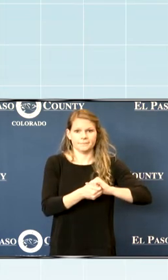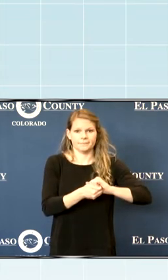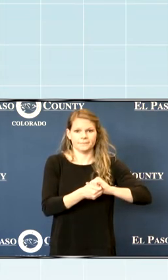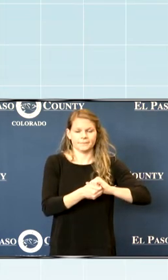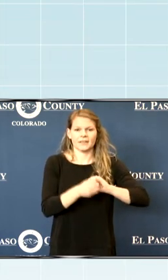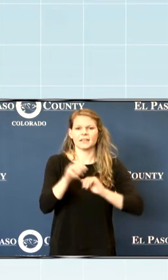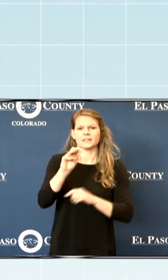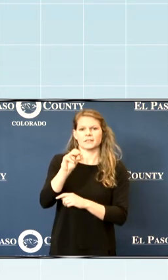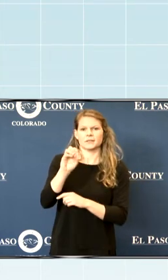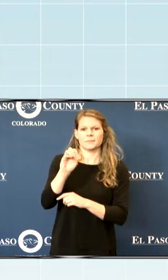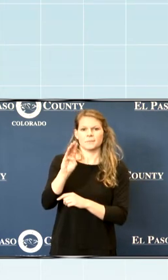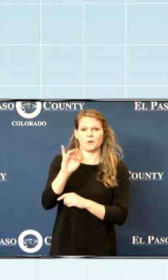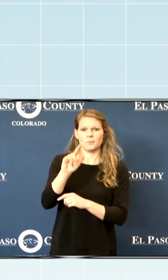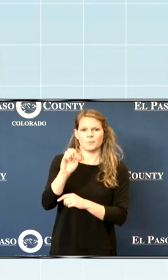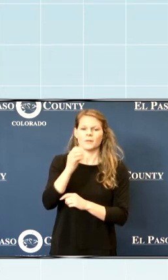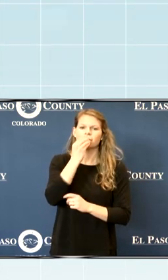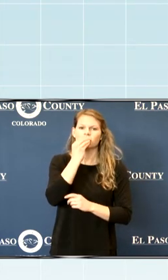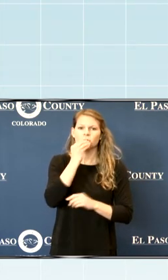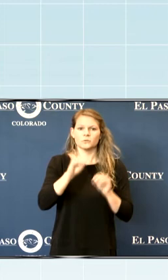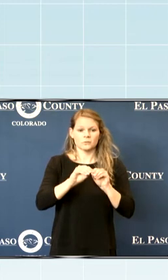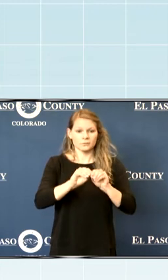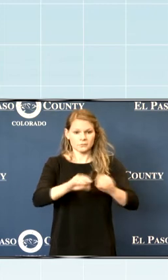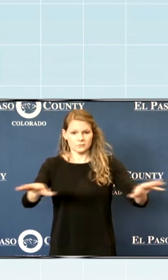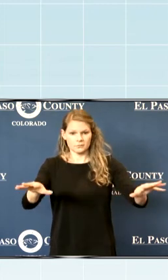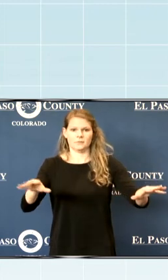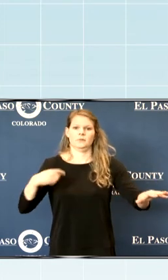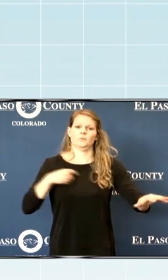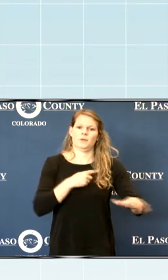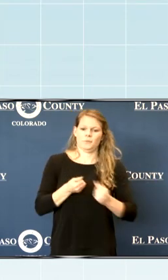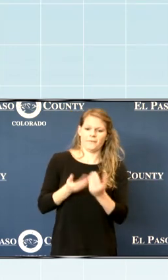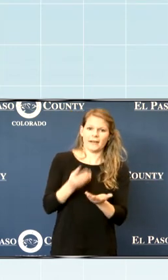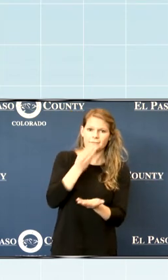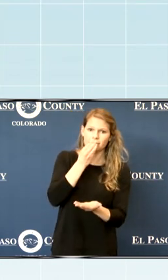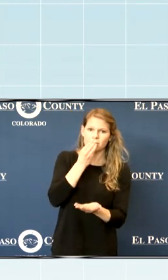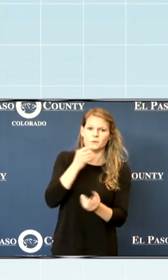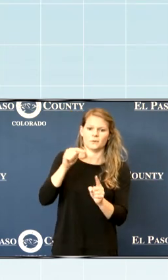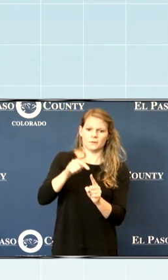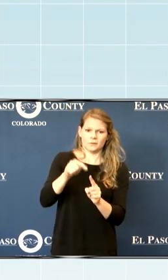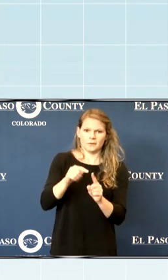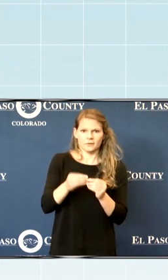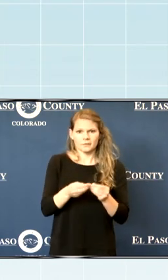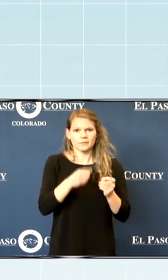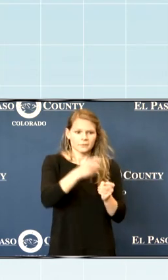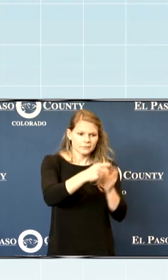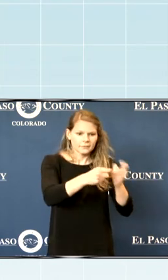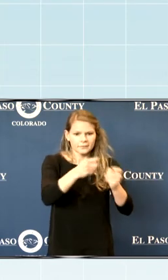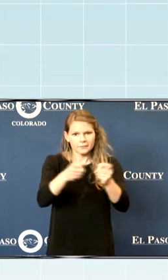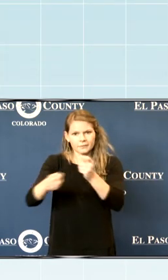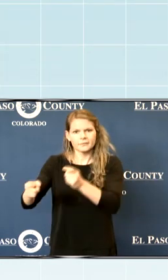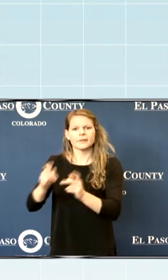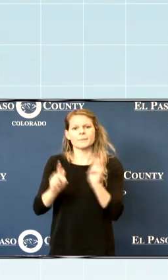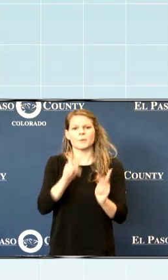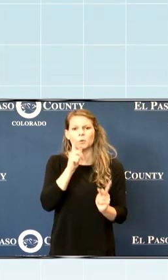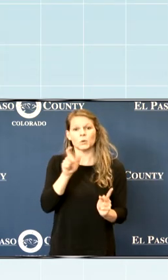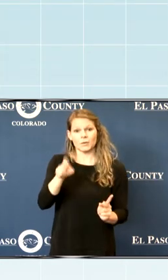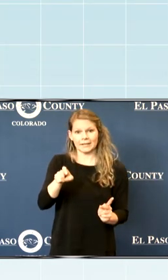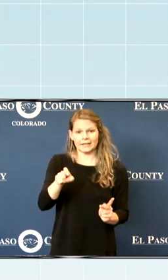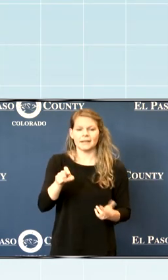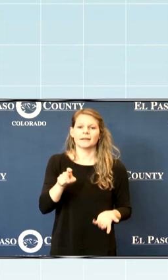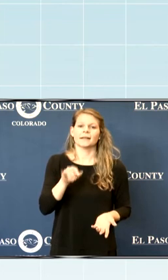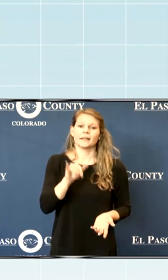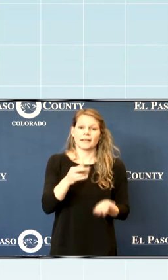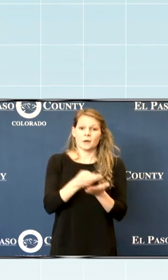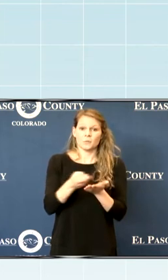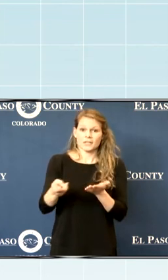a mobile food distribution where we provide the food and they make sure it gets to our neighbors in need. This has been a